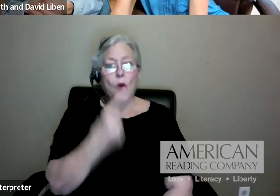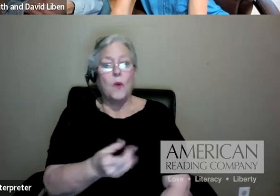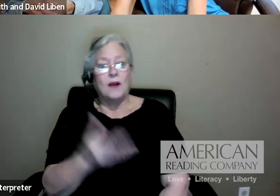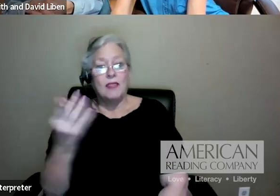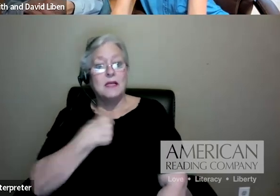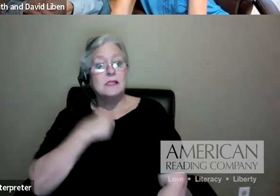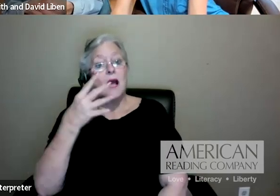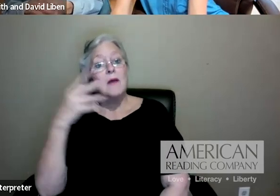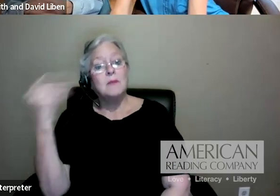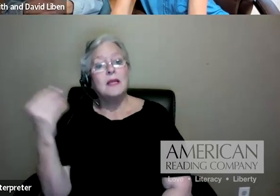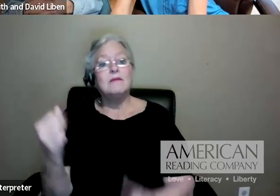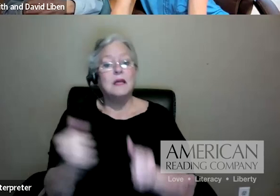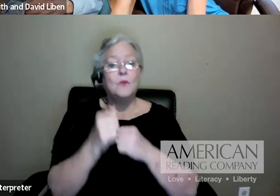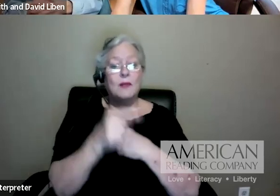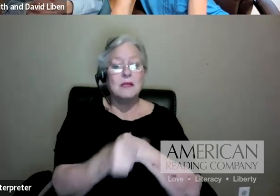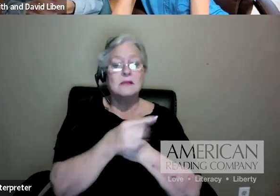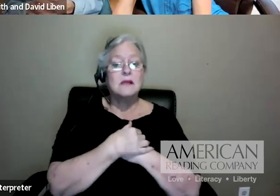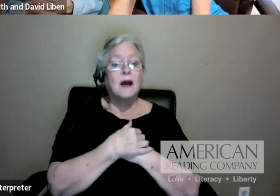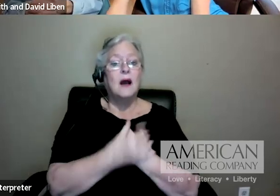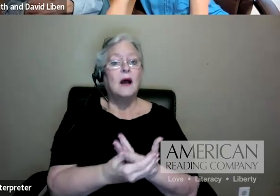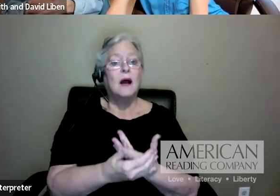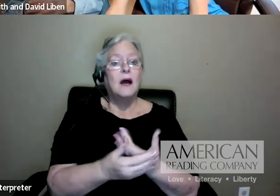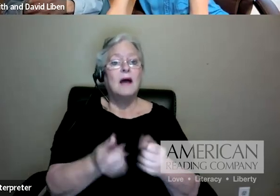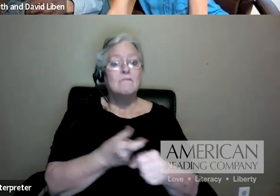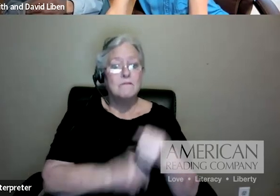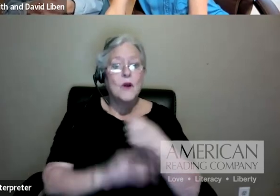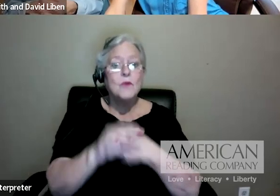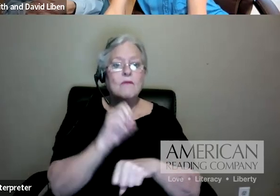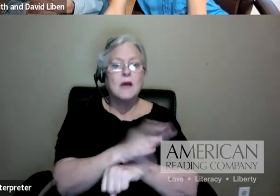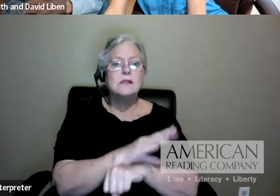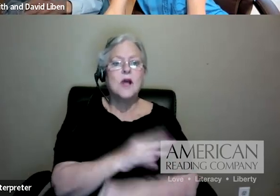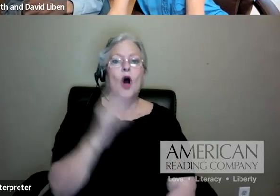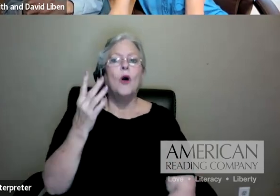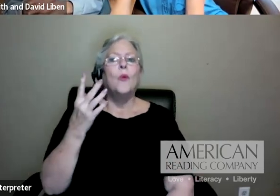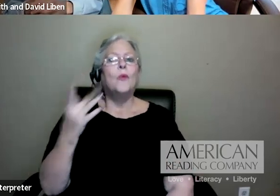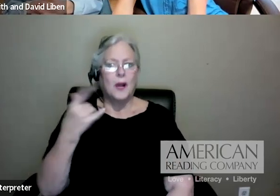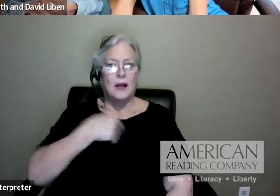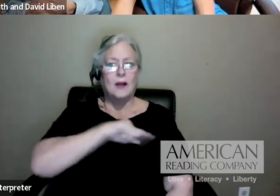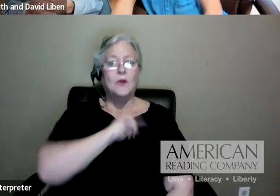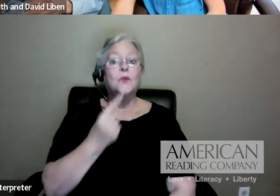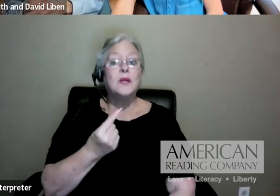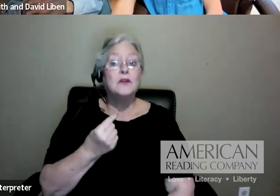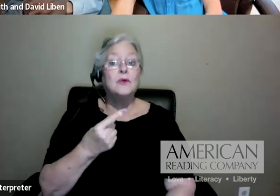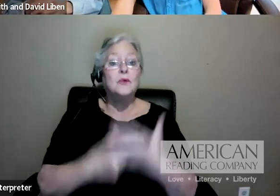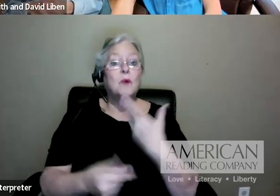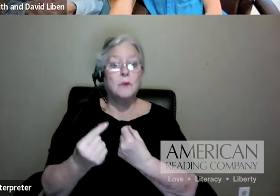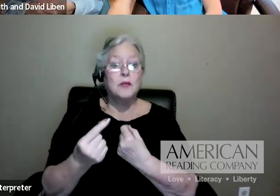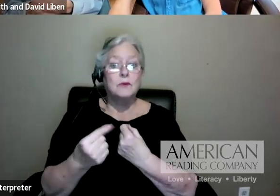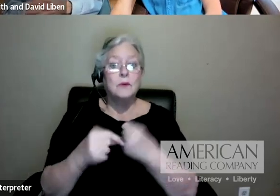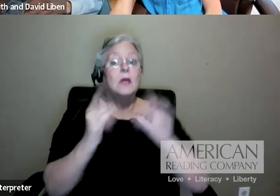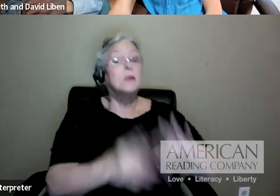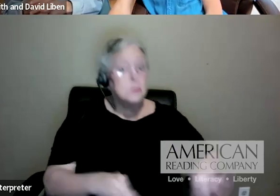this, and really from your advice, is why are we doing what we're doing? Is it worth doing?